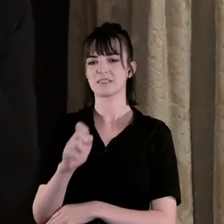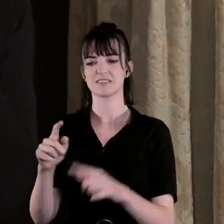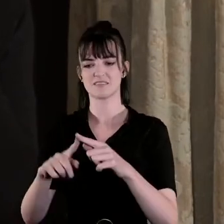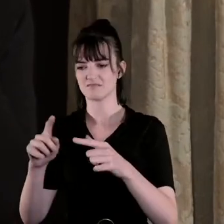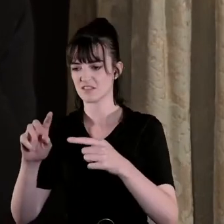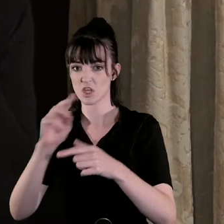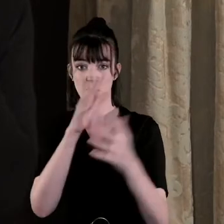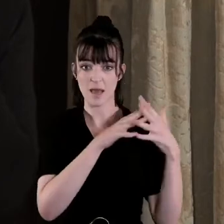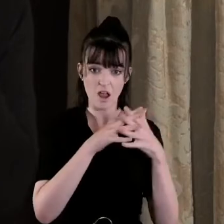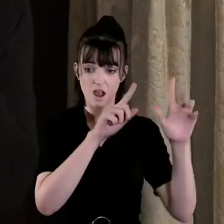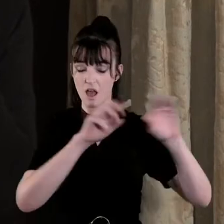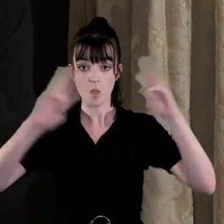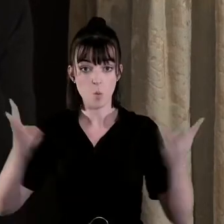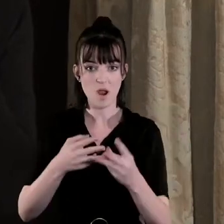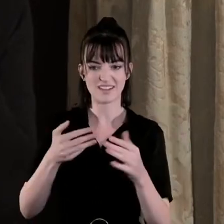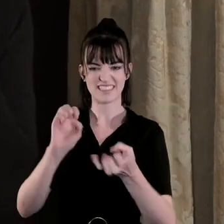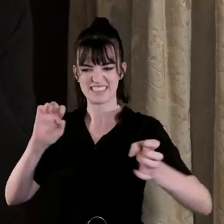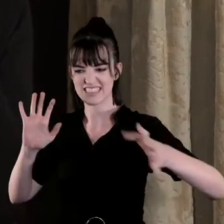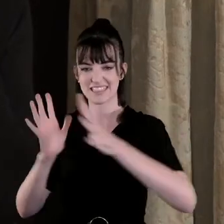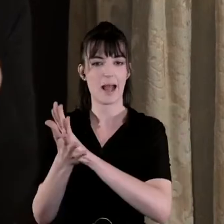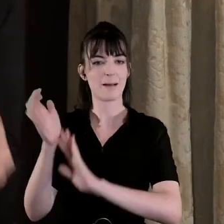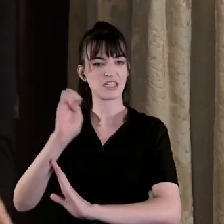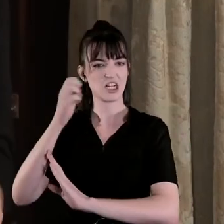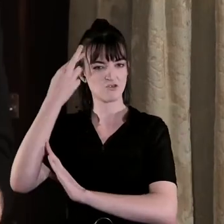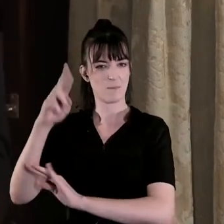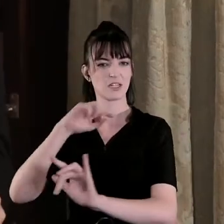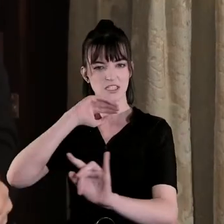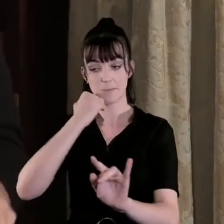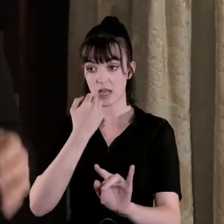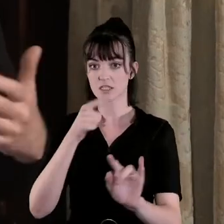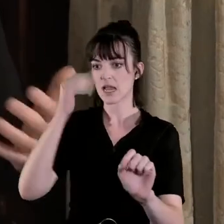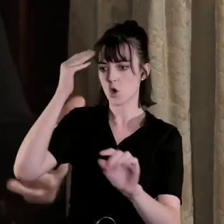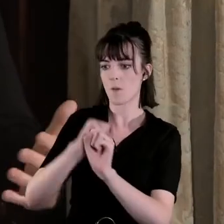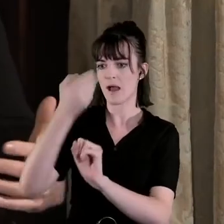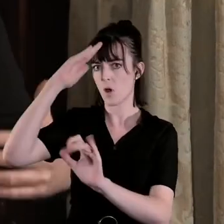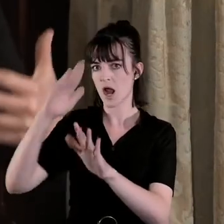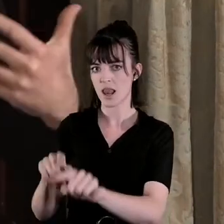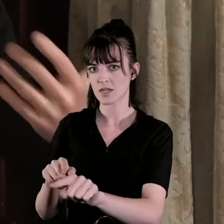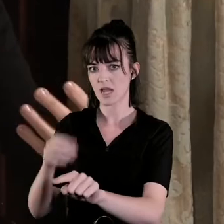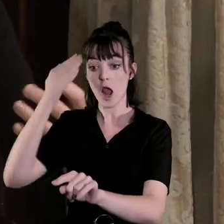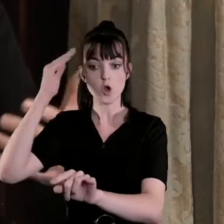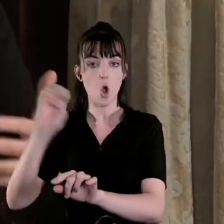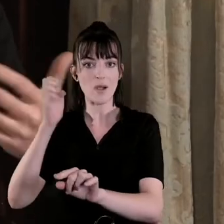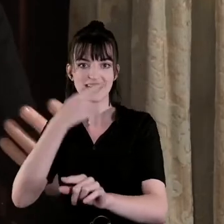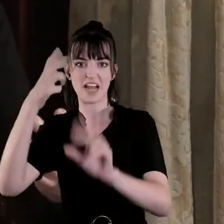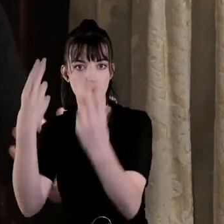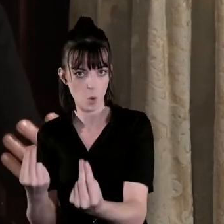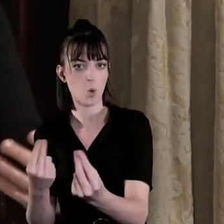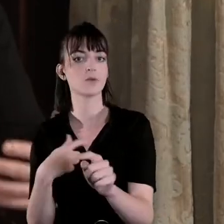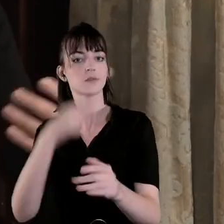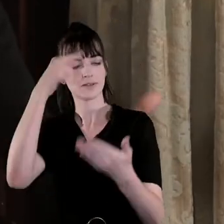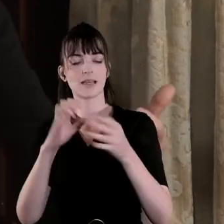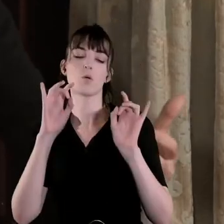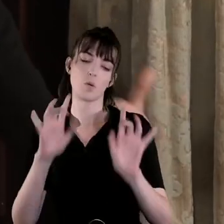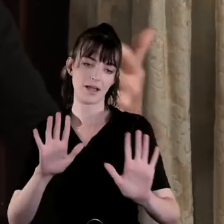insistent outcry raised by the Irish race all over the world so Churchill is basically pitching that the main rationale for this Irish